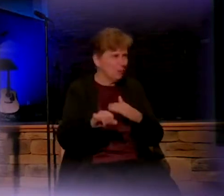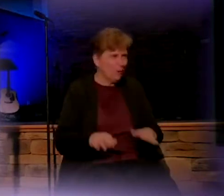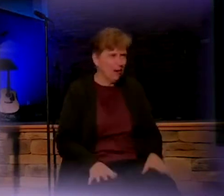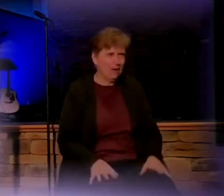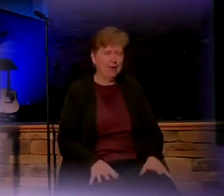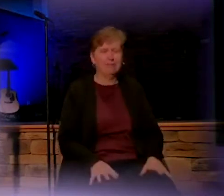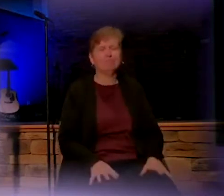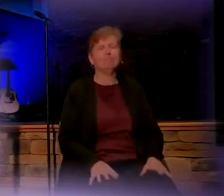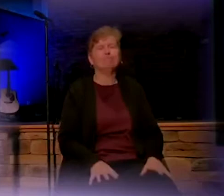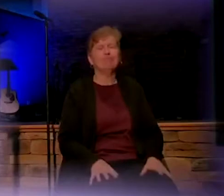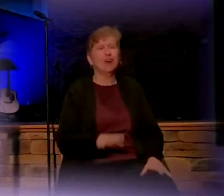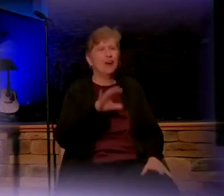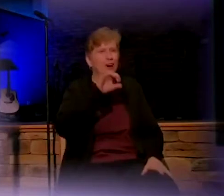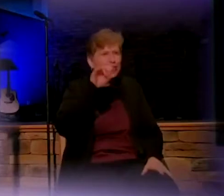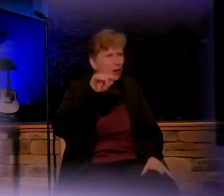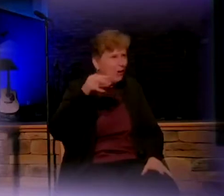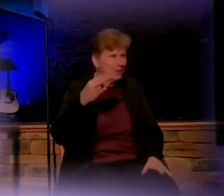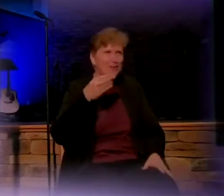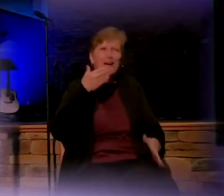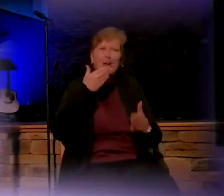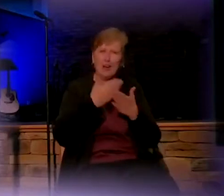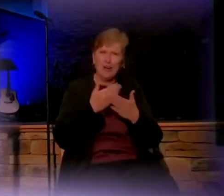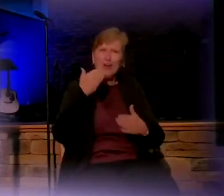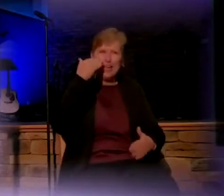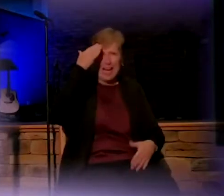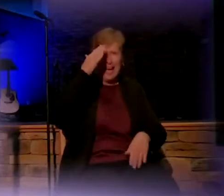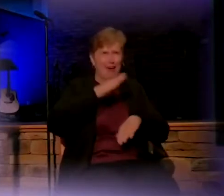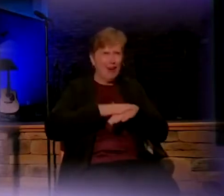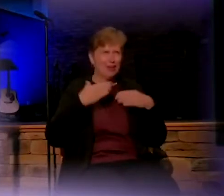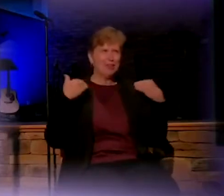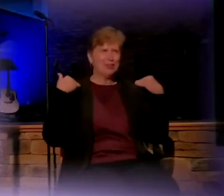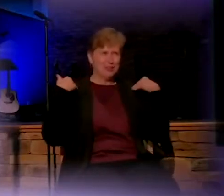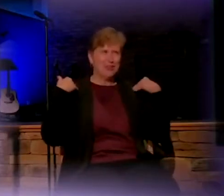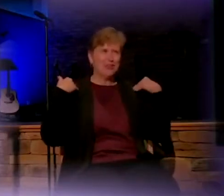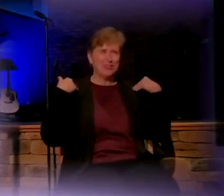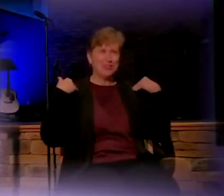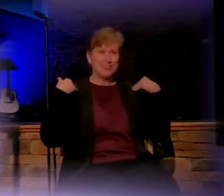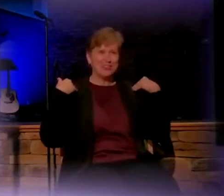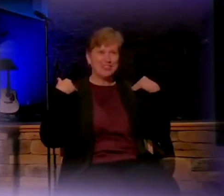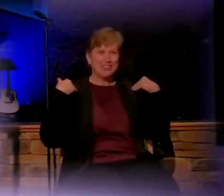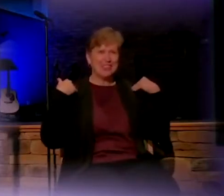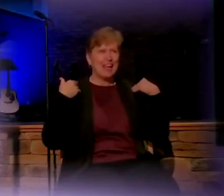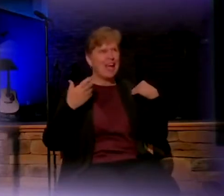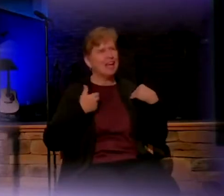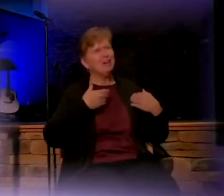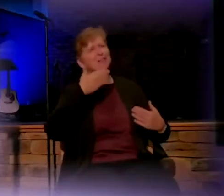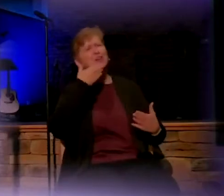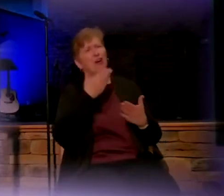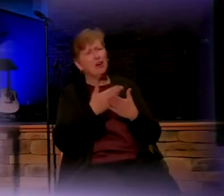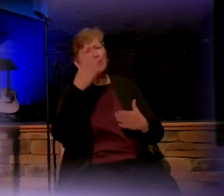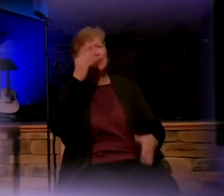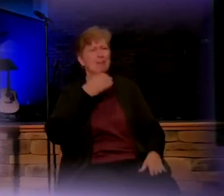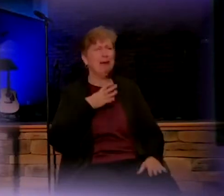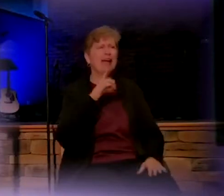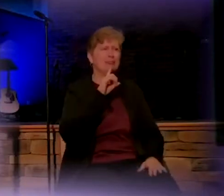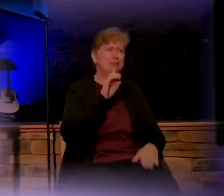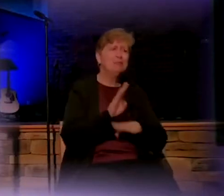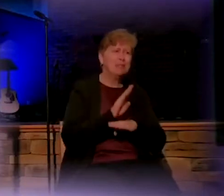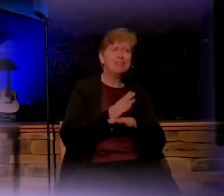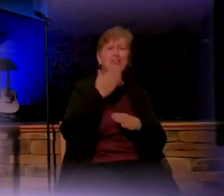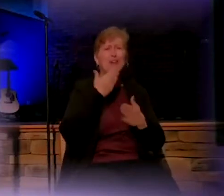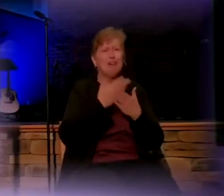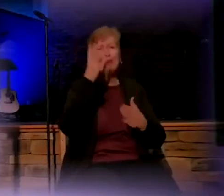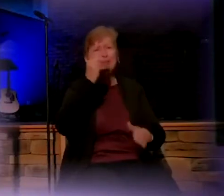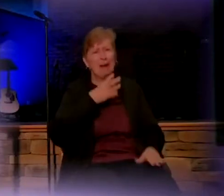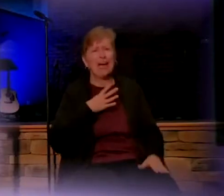He had a good head on his shoulders, you know, and he was a good man, and so this is what it says in Matthew chapter